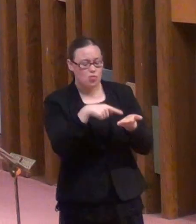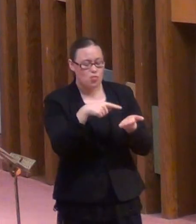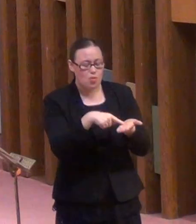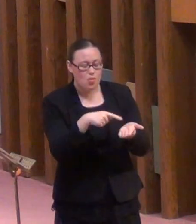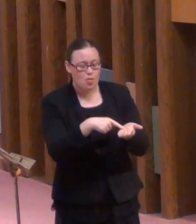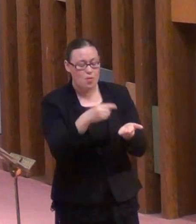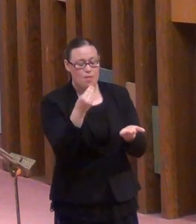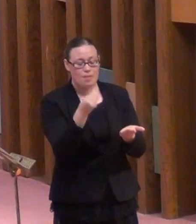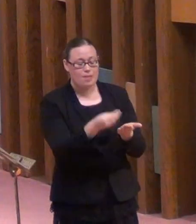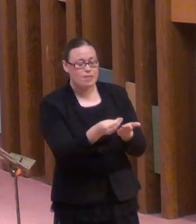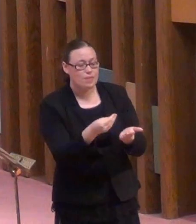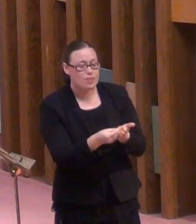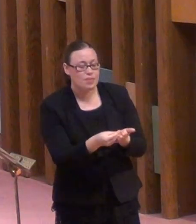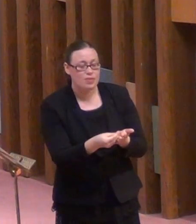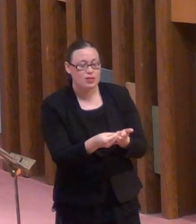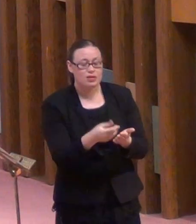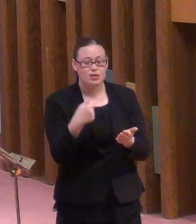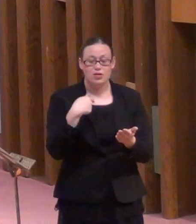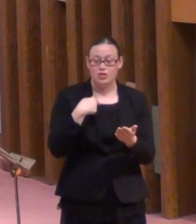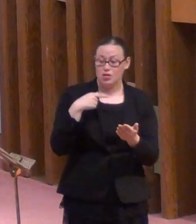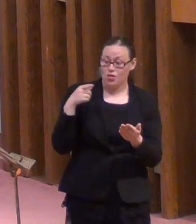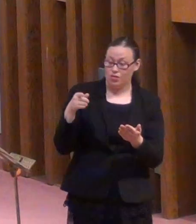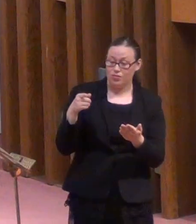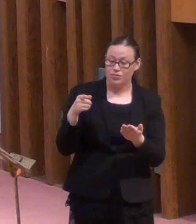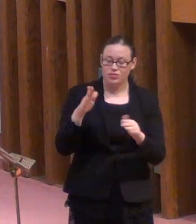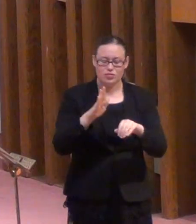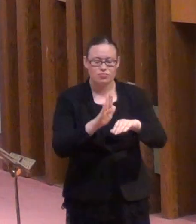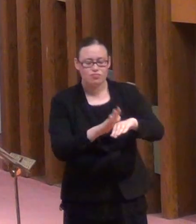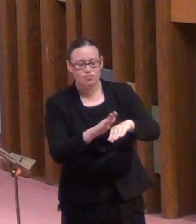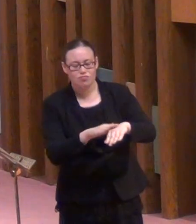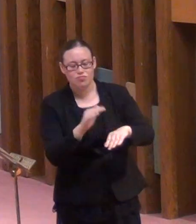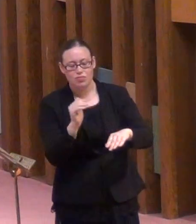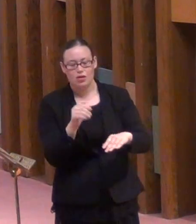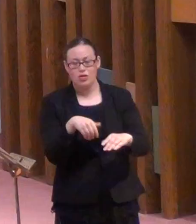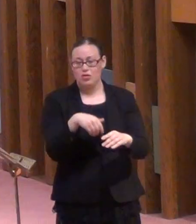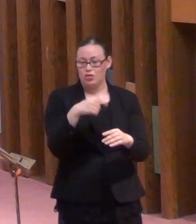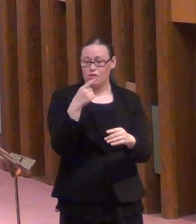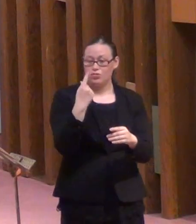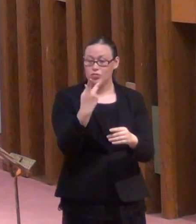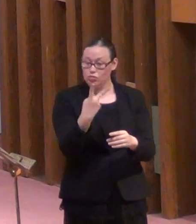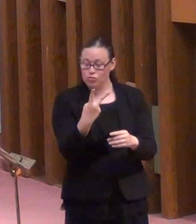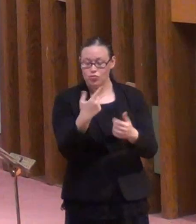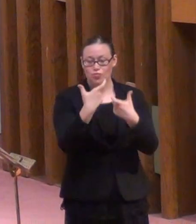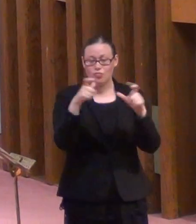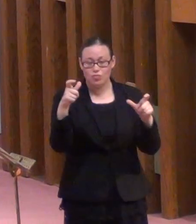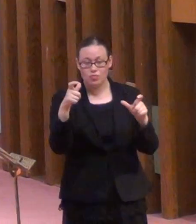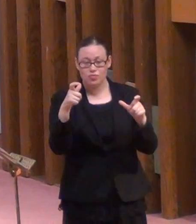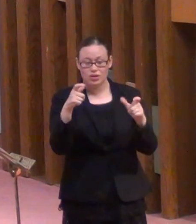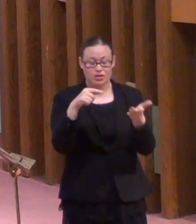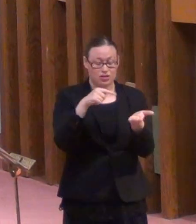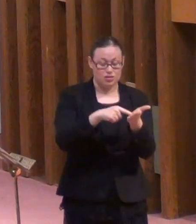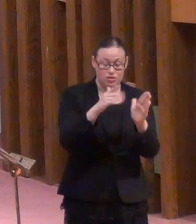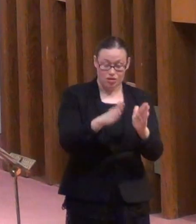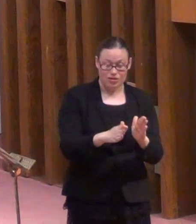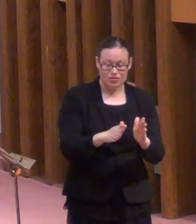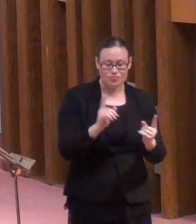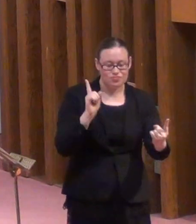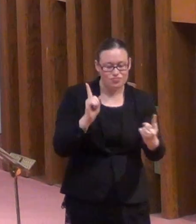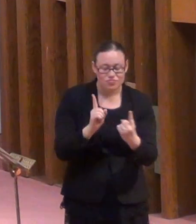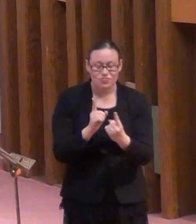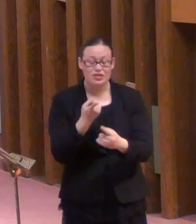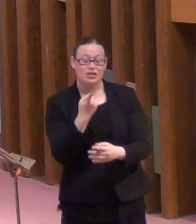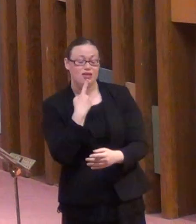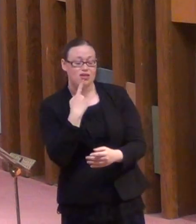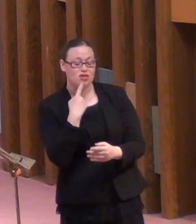called upon probably the two biggest debtors to his master. And he said to them on the